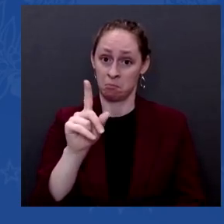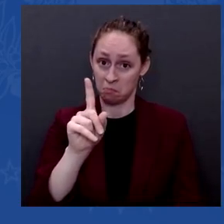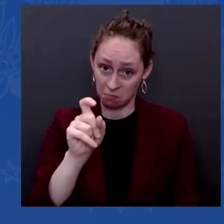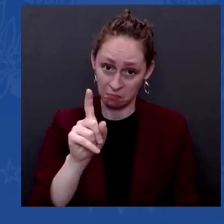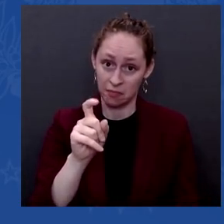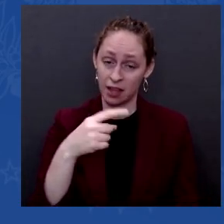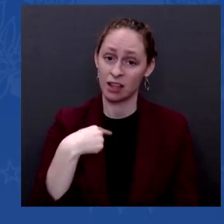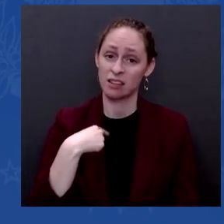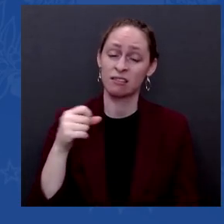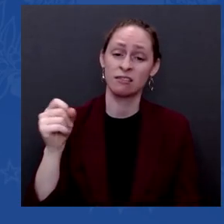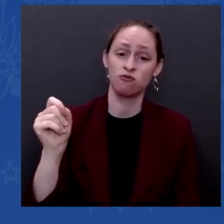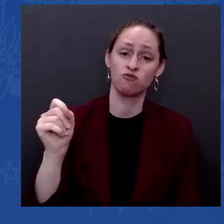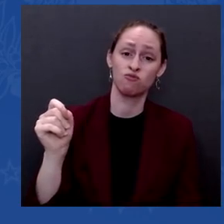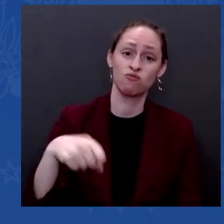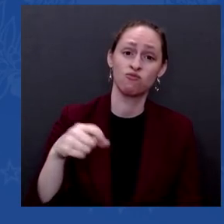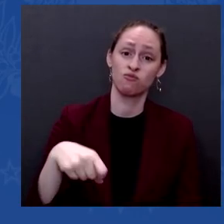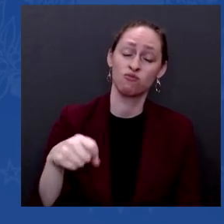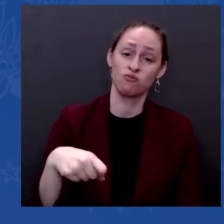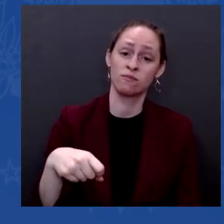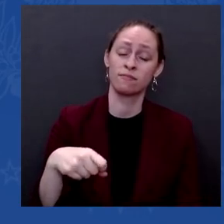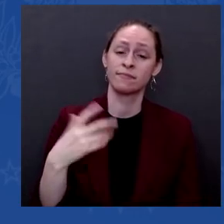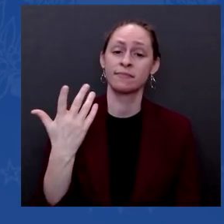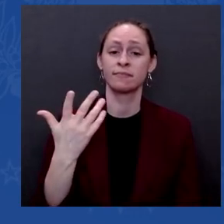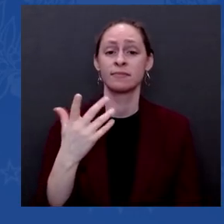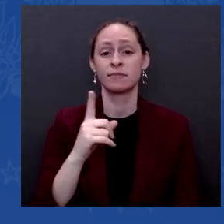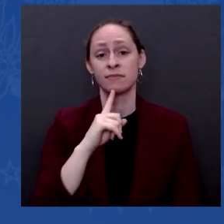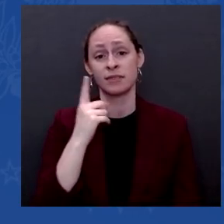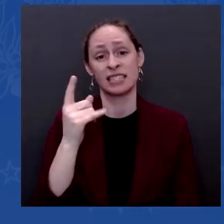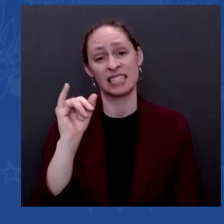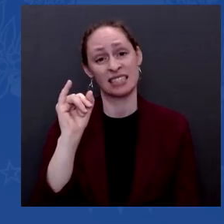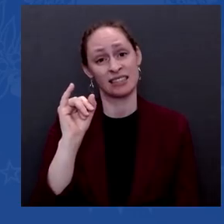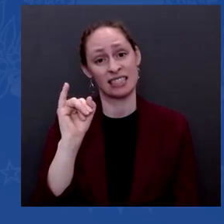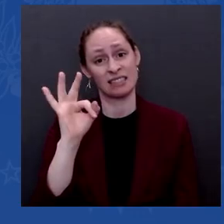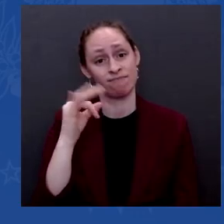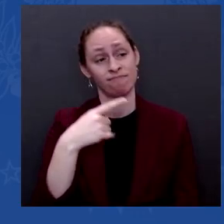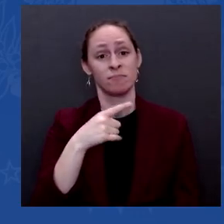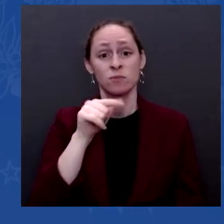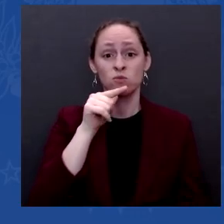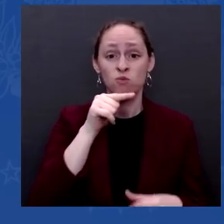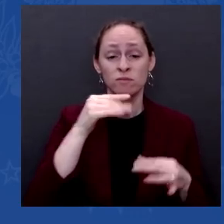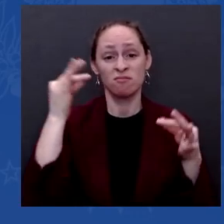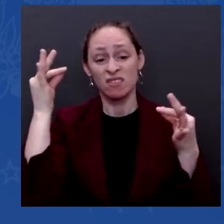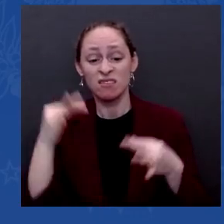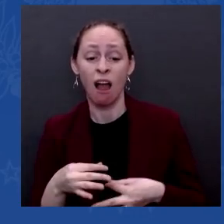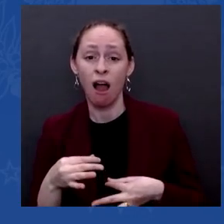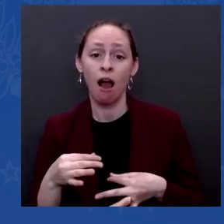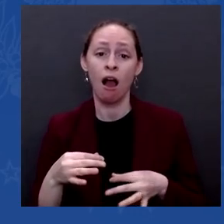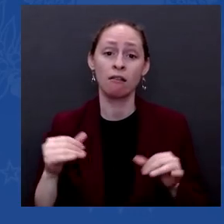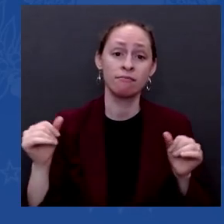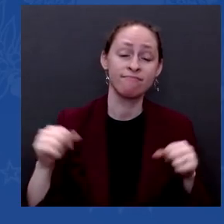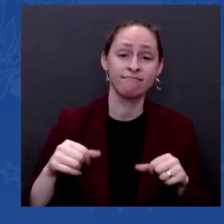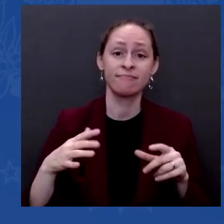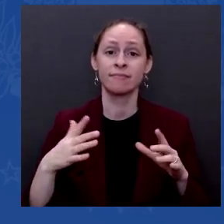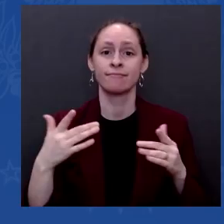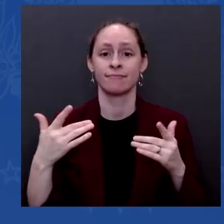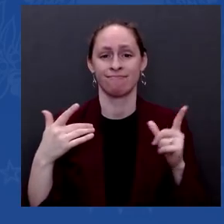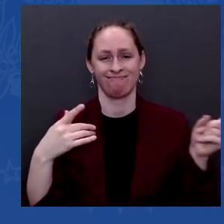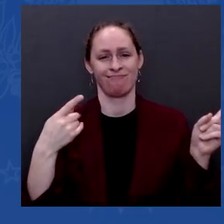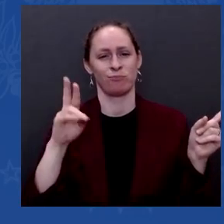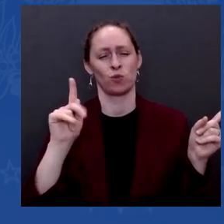Putin's decision. Nobody else is going to make that decision. No one else is going to impact that decision. He's making that decision.